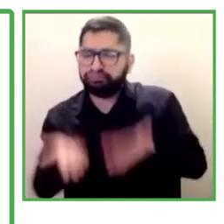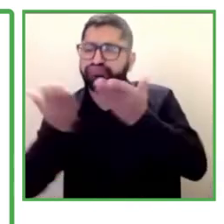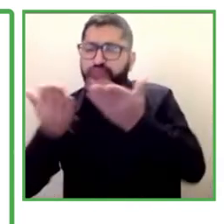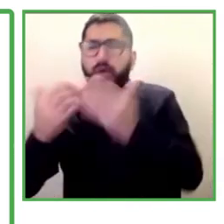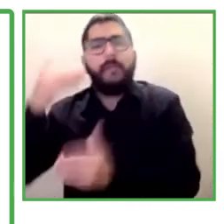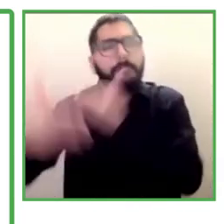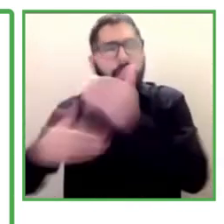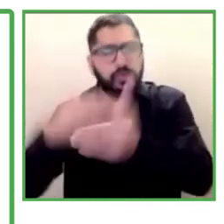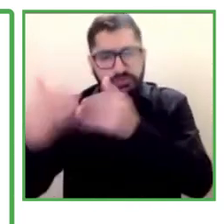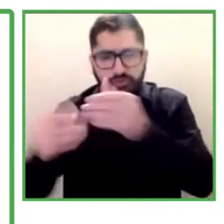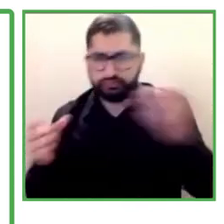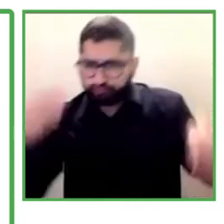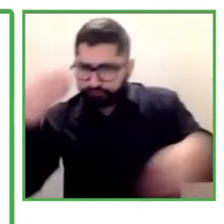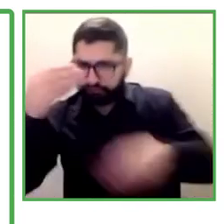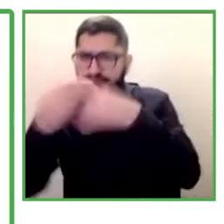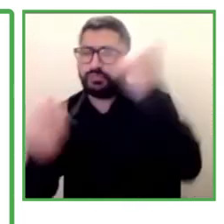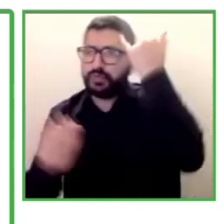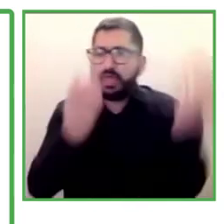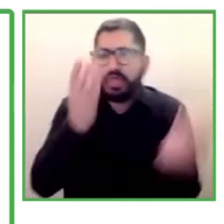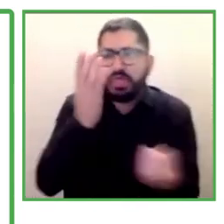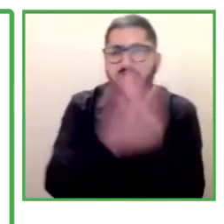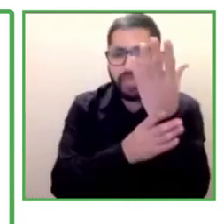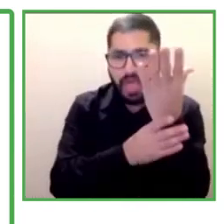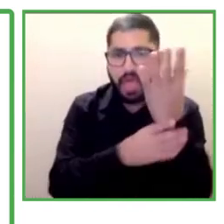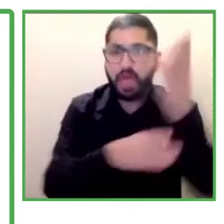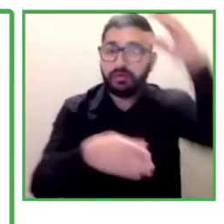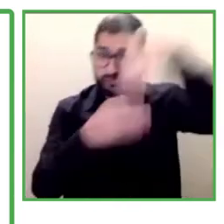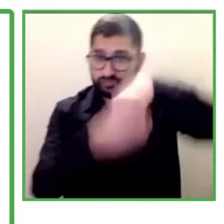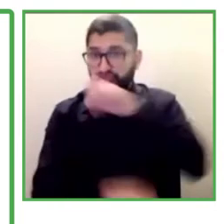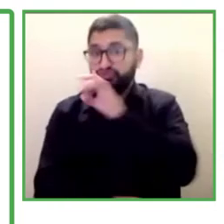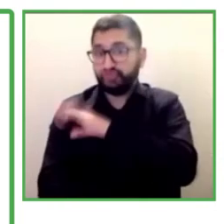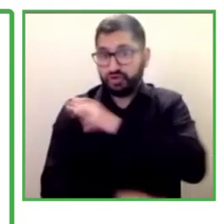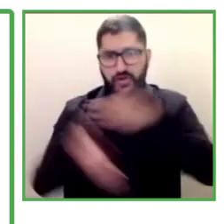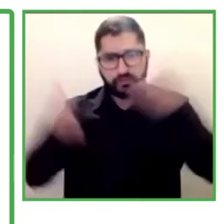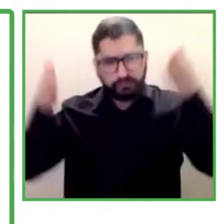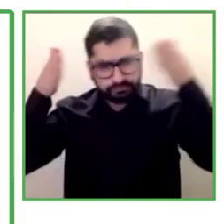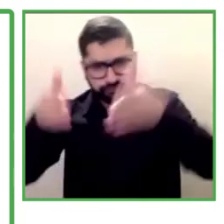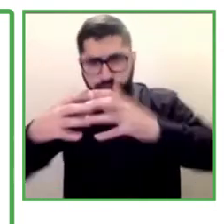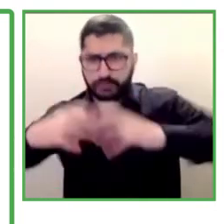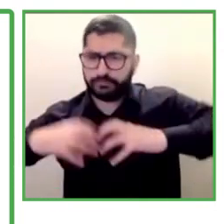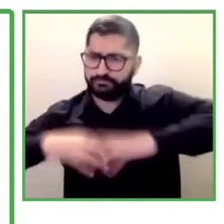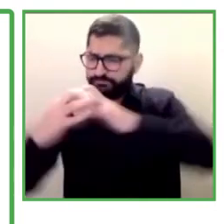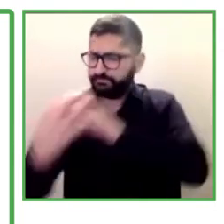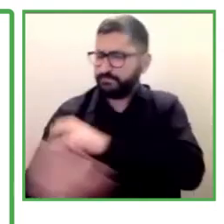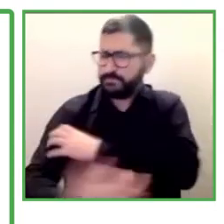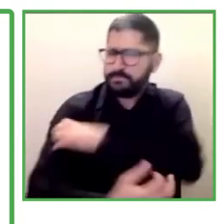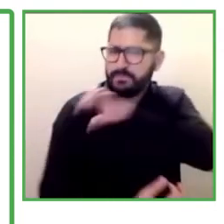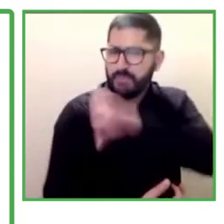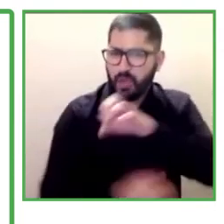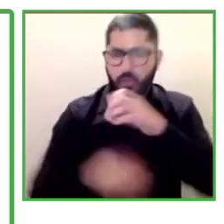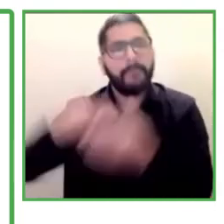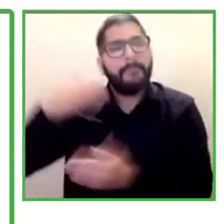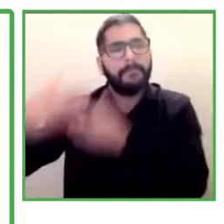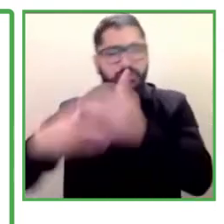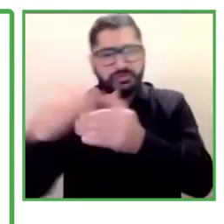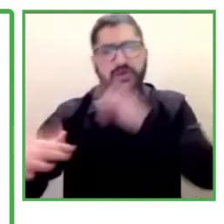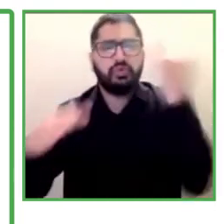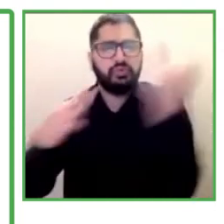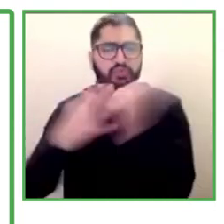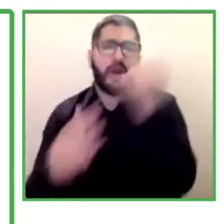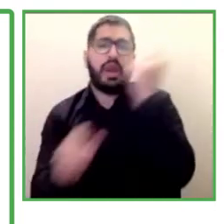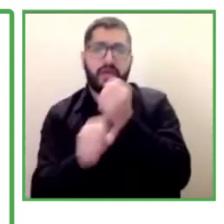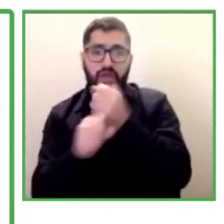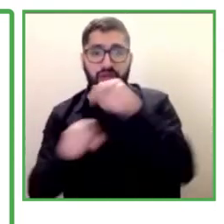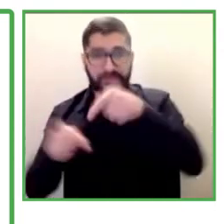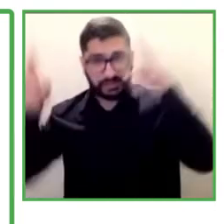towards strengthening inclusion. Inclusion. And in there we have an alliance, a project with a bid backed up by the